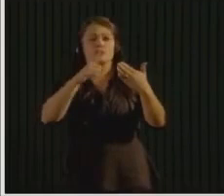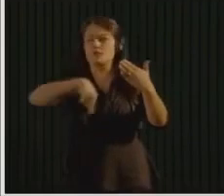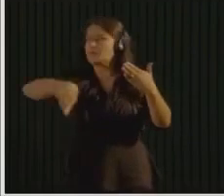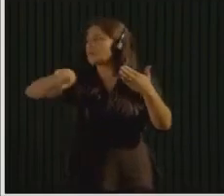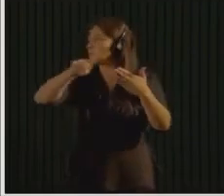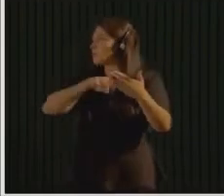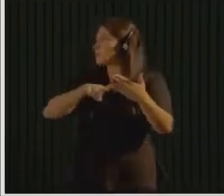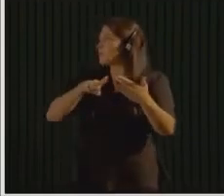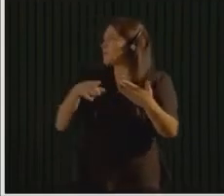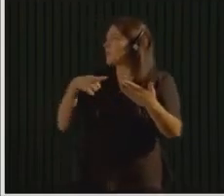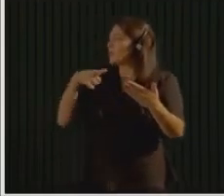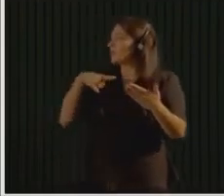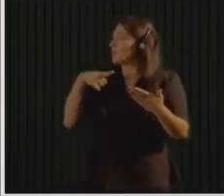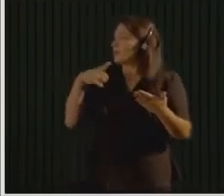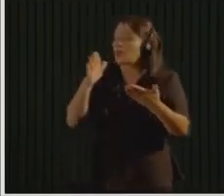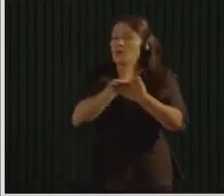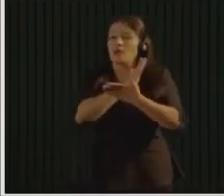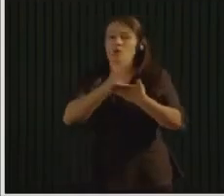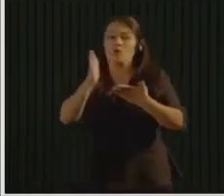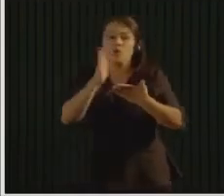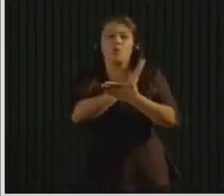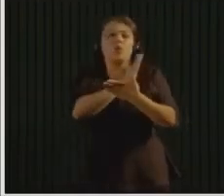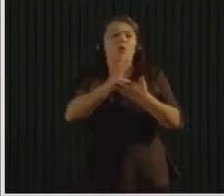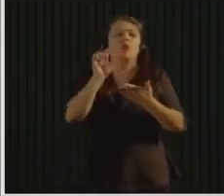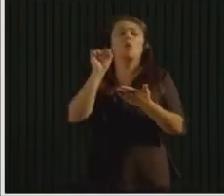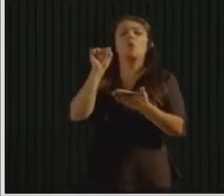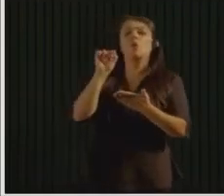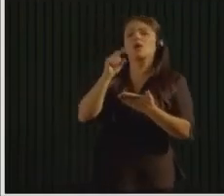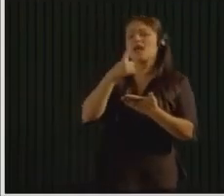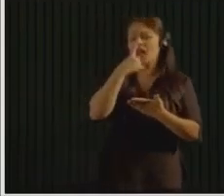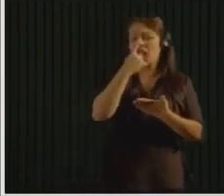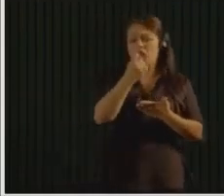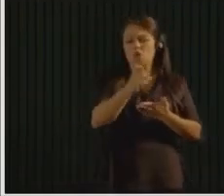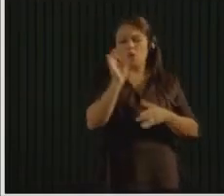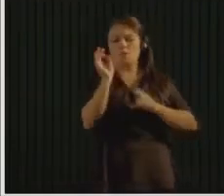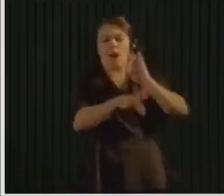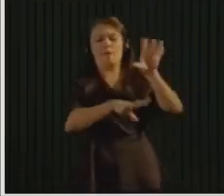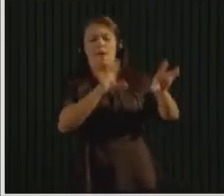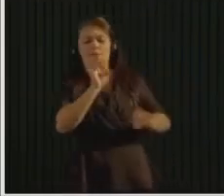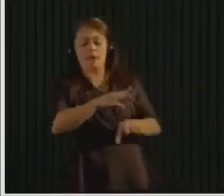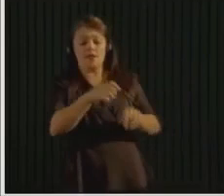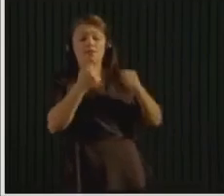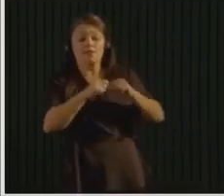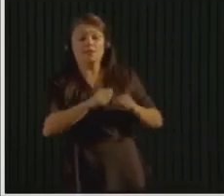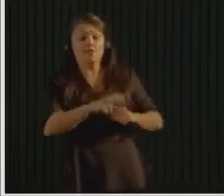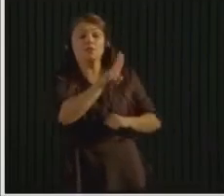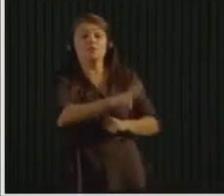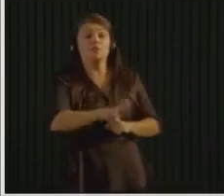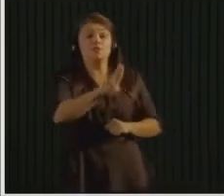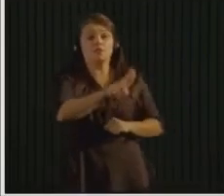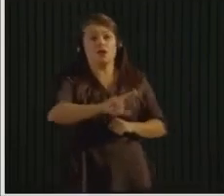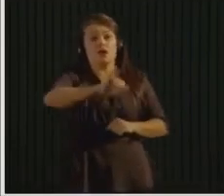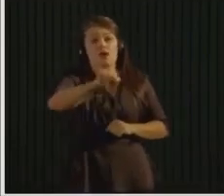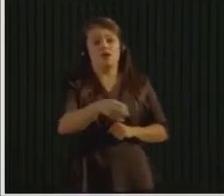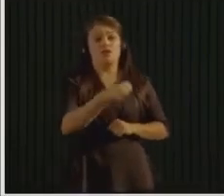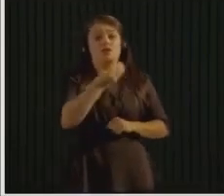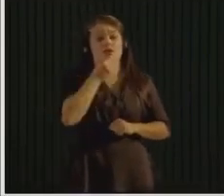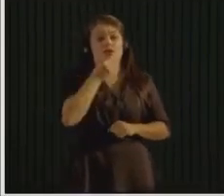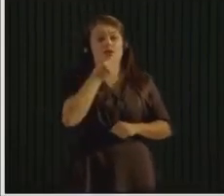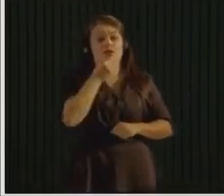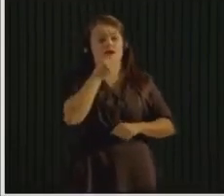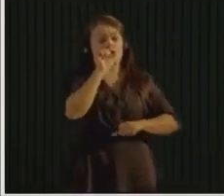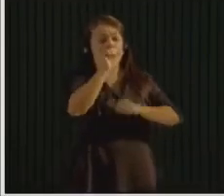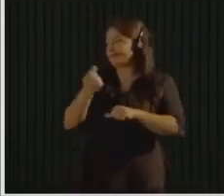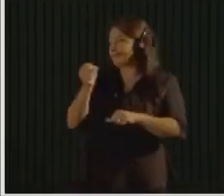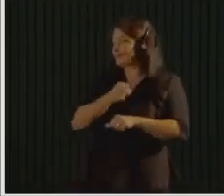in the trash that needs to be reduced, reused, or recycled, or reinvented. So we use this tool to help identify what's left.